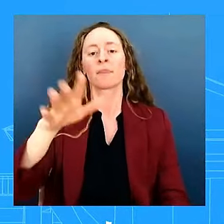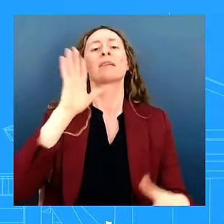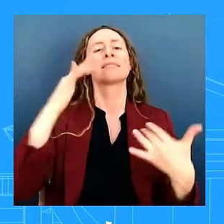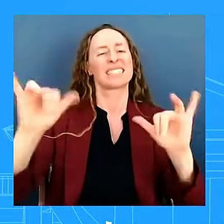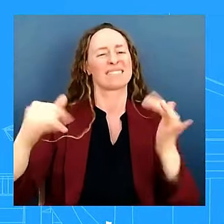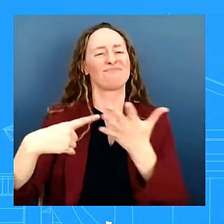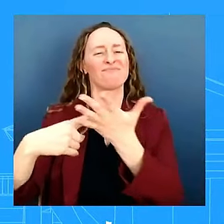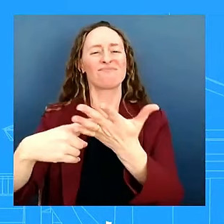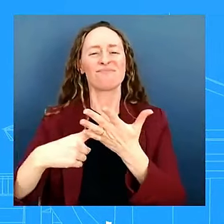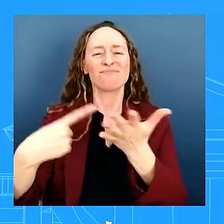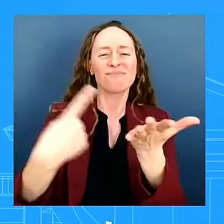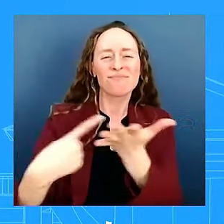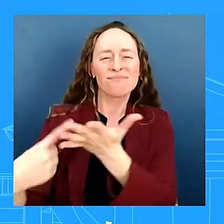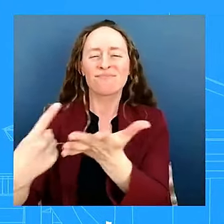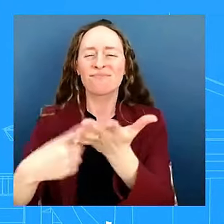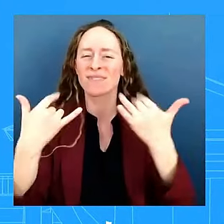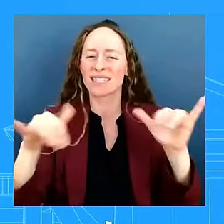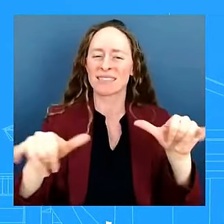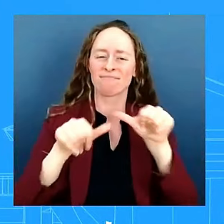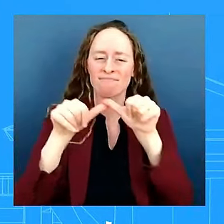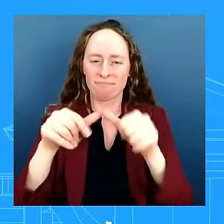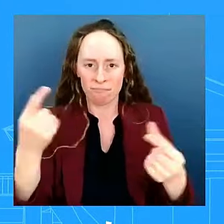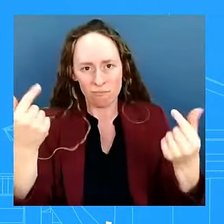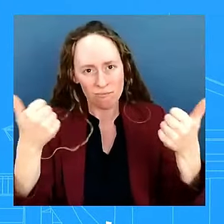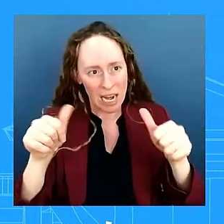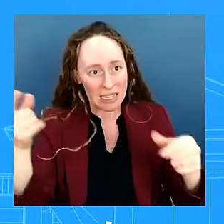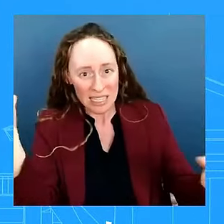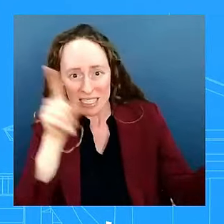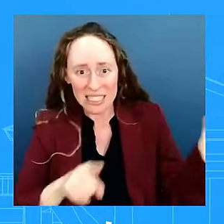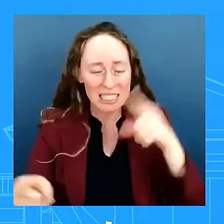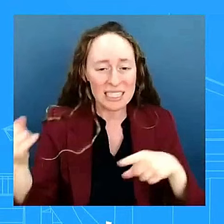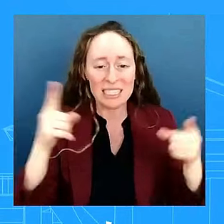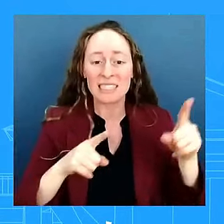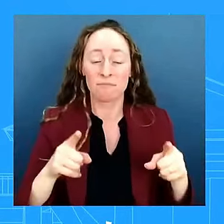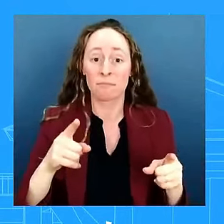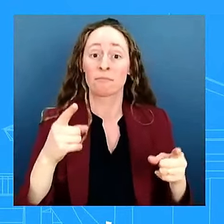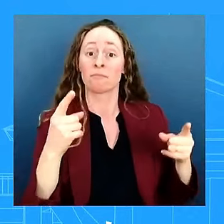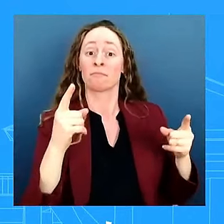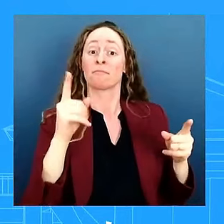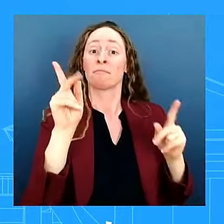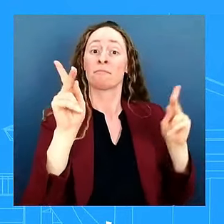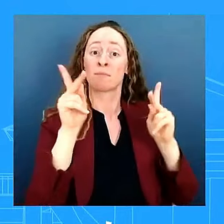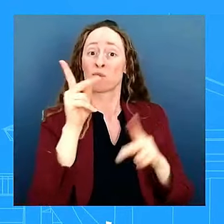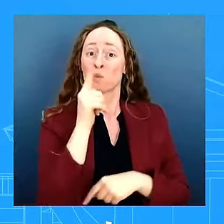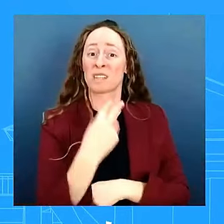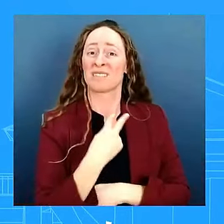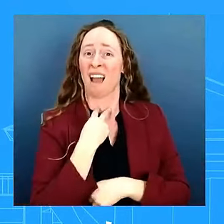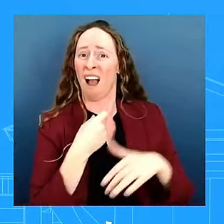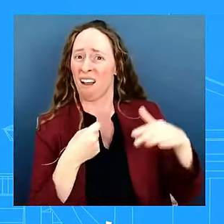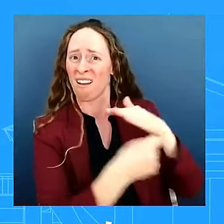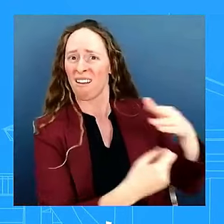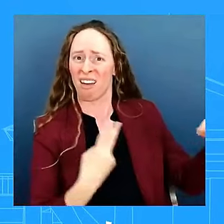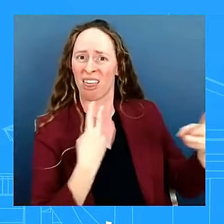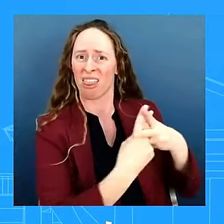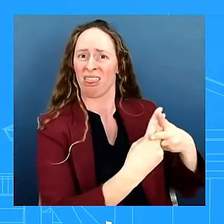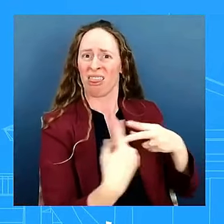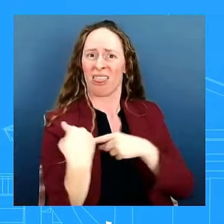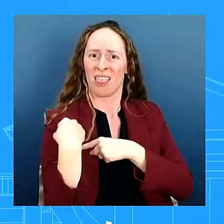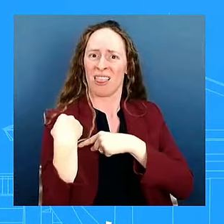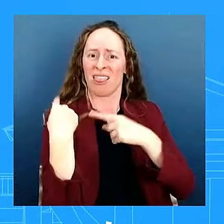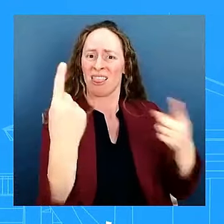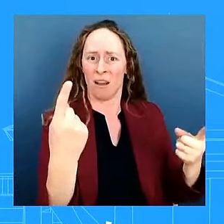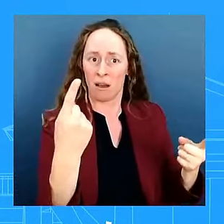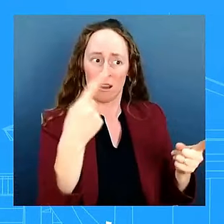out of gaza that's what we want to see uh and obviously as you know some of those hostages include american hostages and